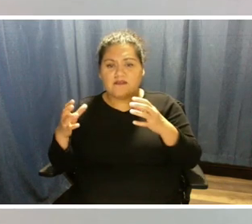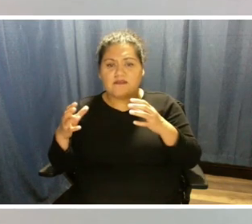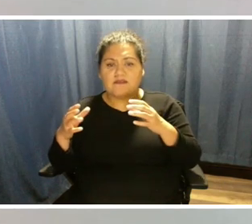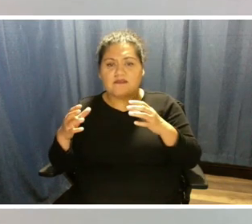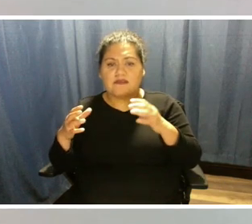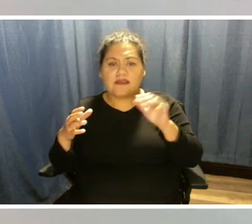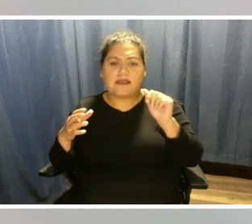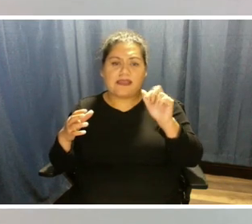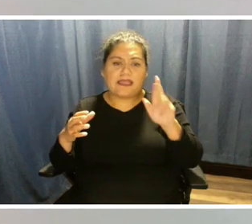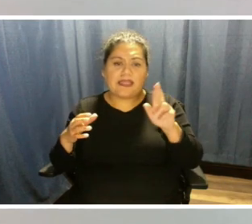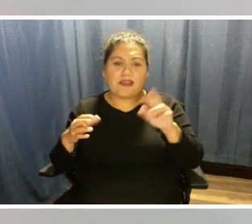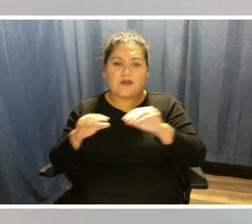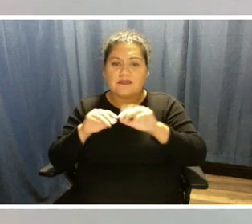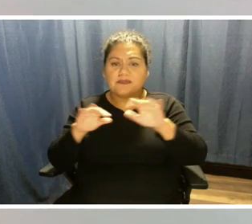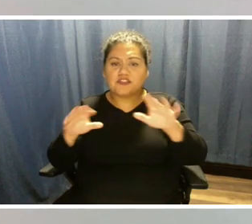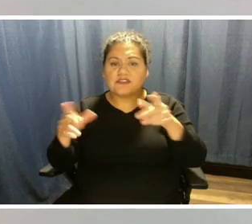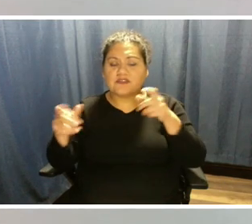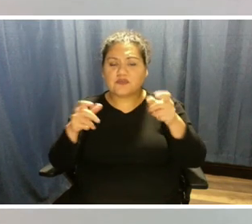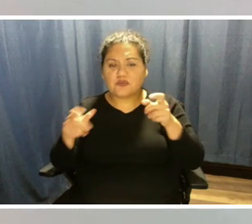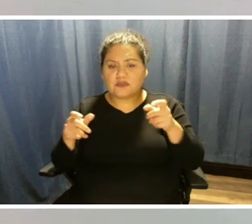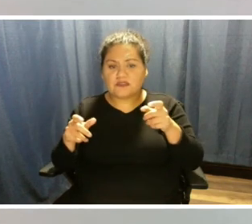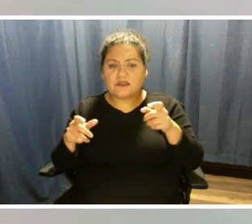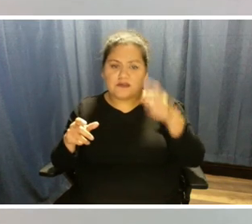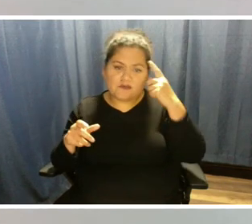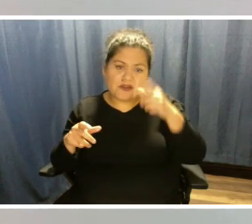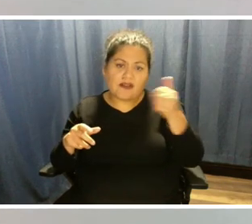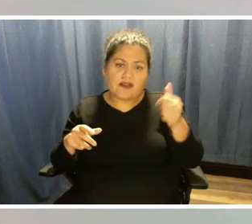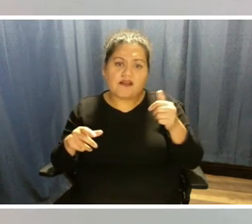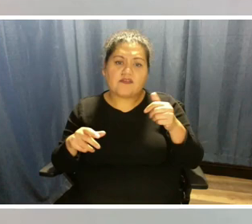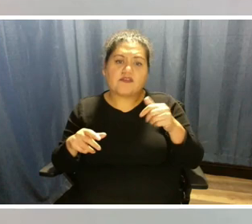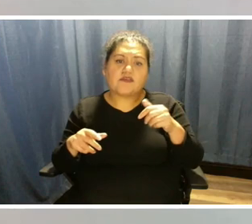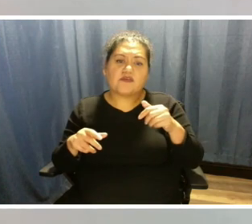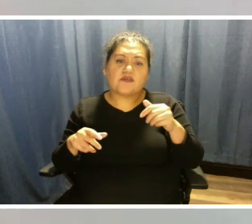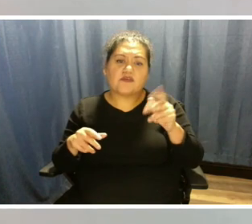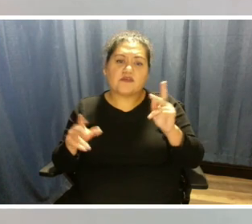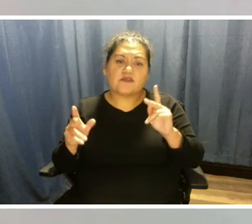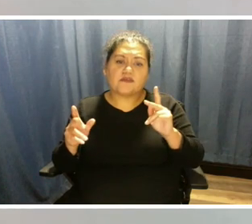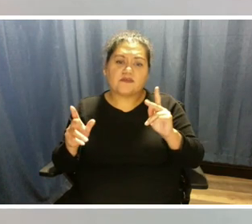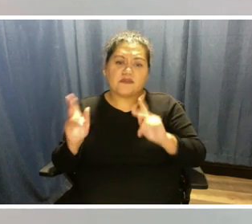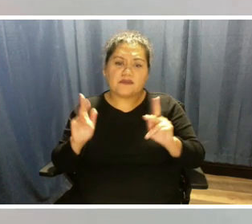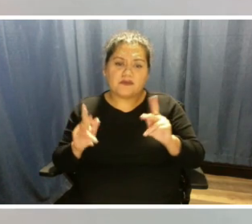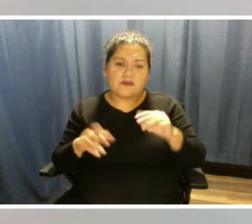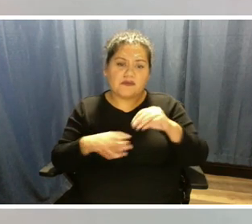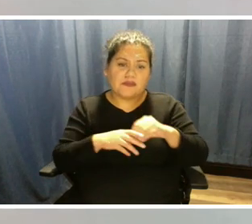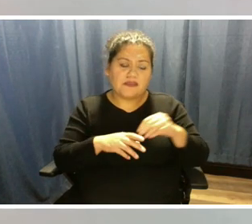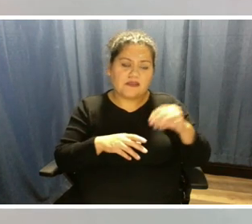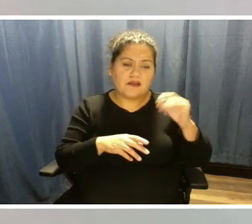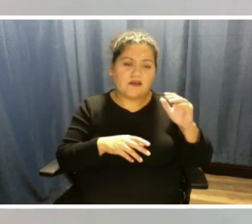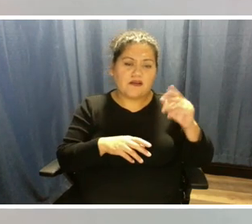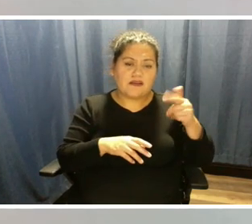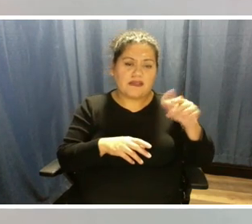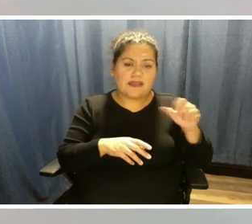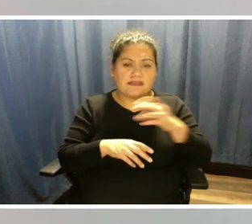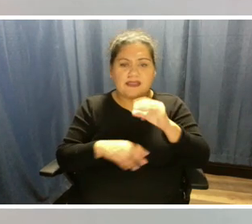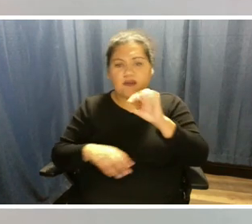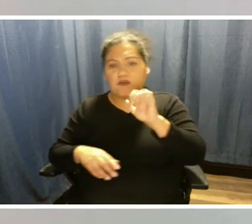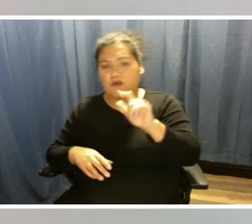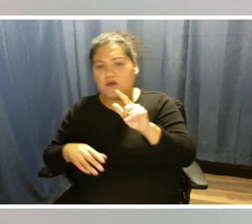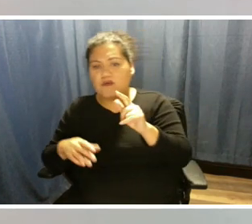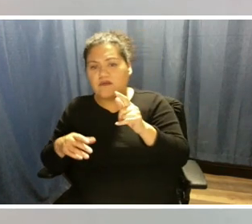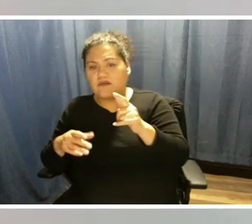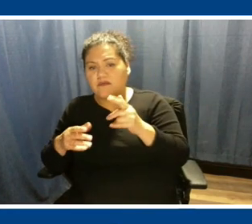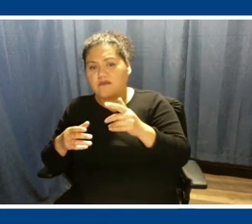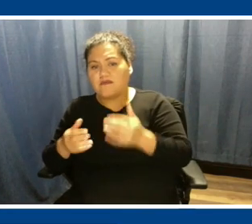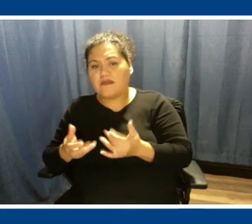for other constituents on our gas-fired units, also on our coal-fired units. So that was a great question.